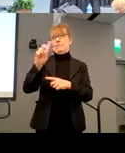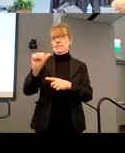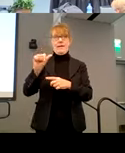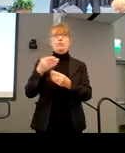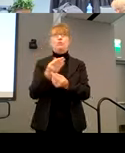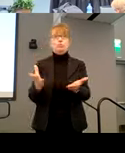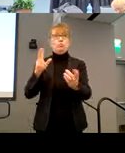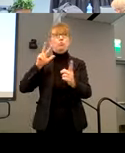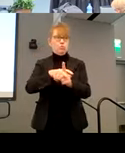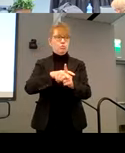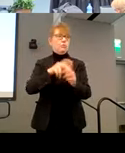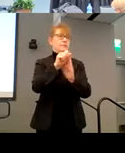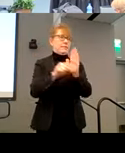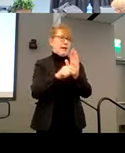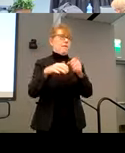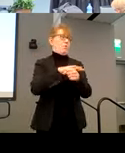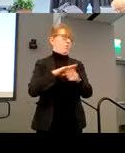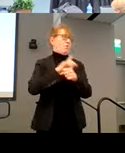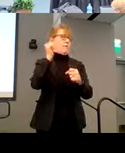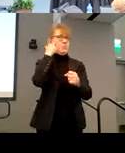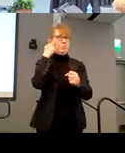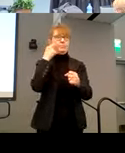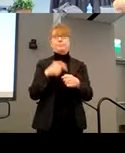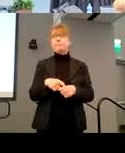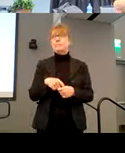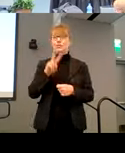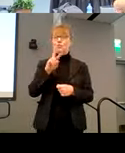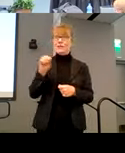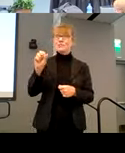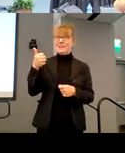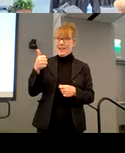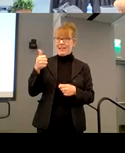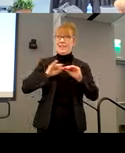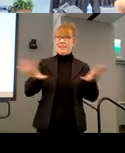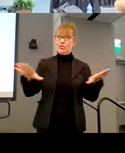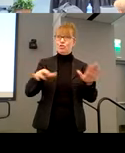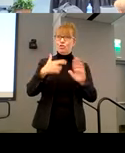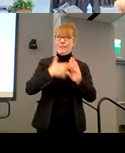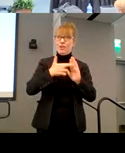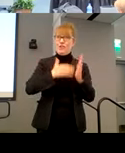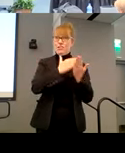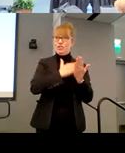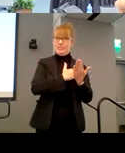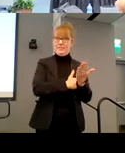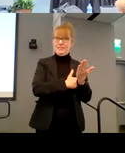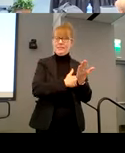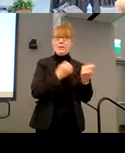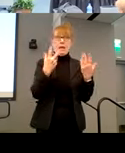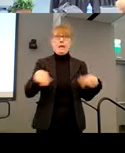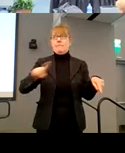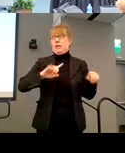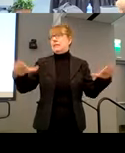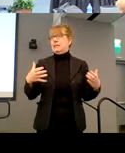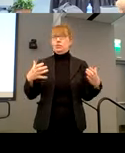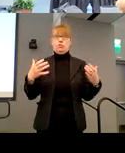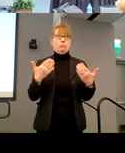In 2010, they said they were going to issue regulations. In 2010, many of us, probably many of us in this room wrote